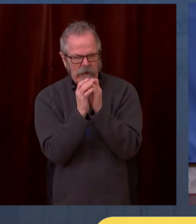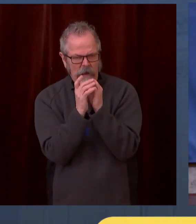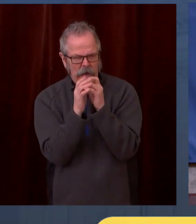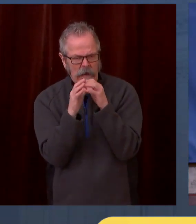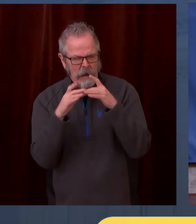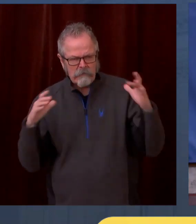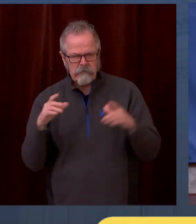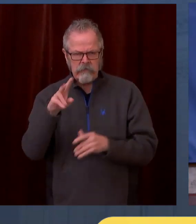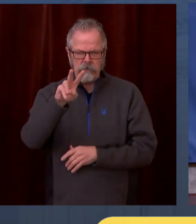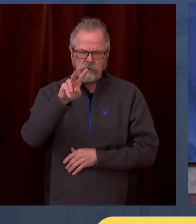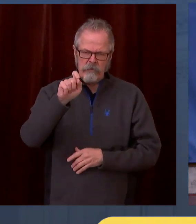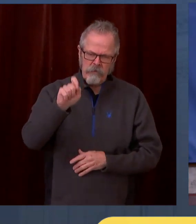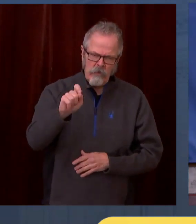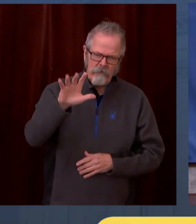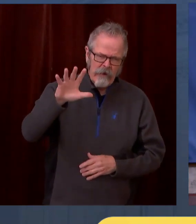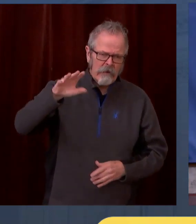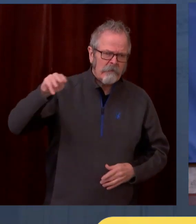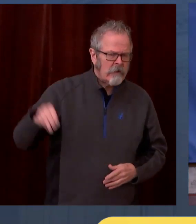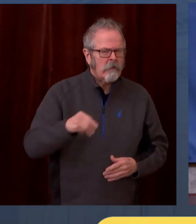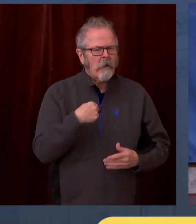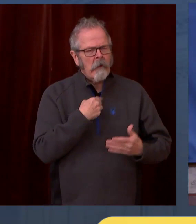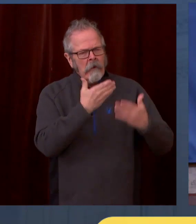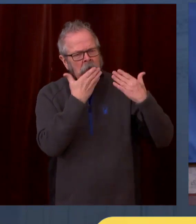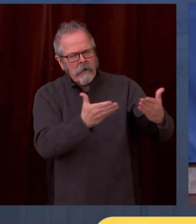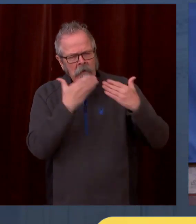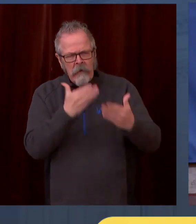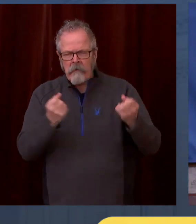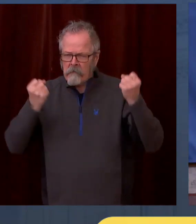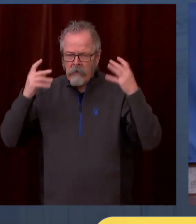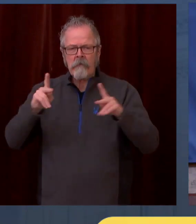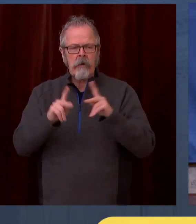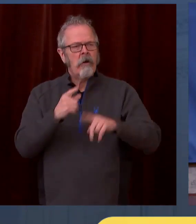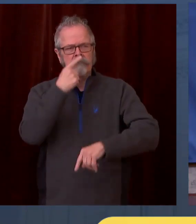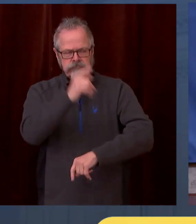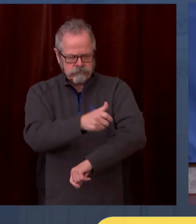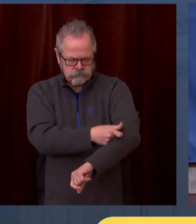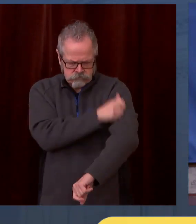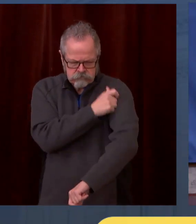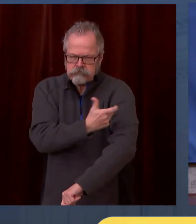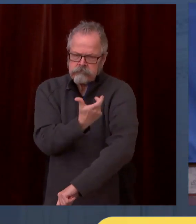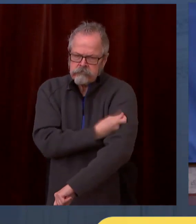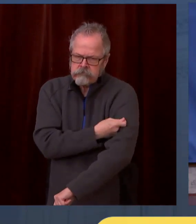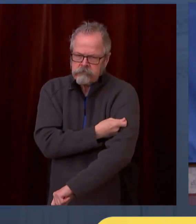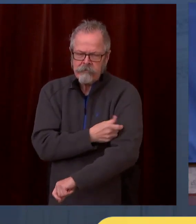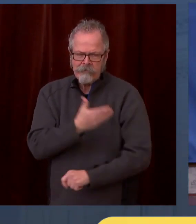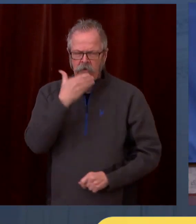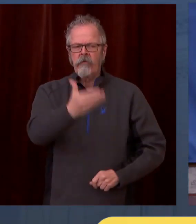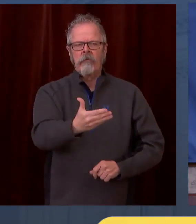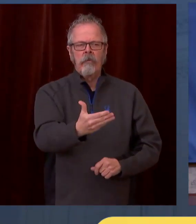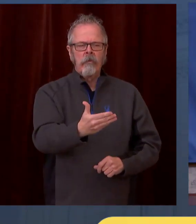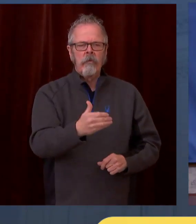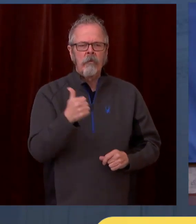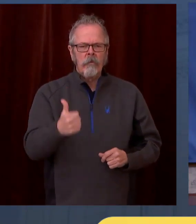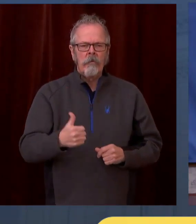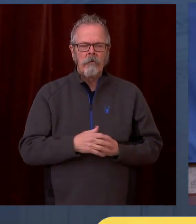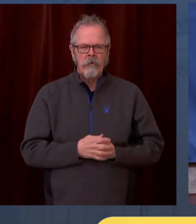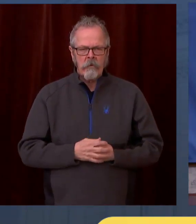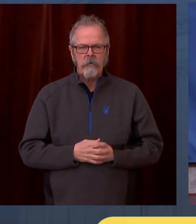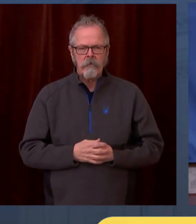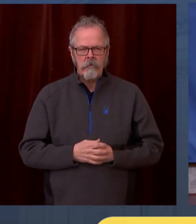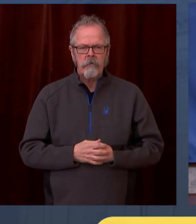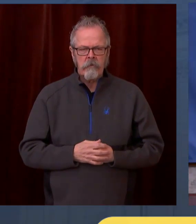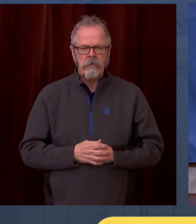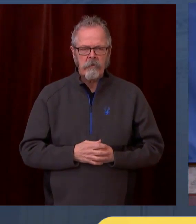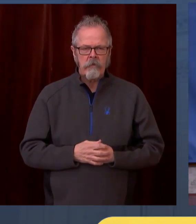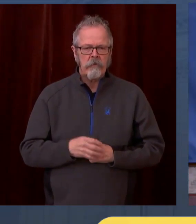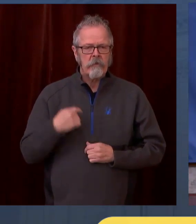big debt of gratitude with our public-private partnership with the Vaccine Action Command and Coordination Center as well.